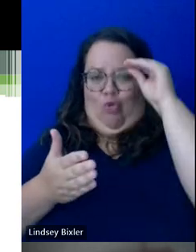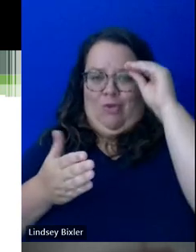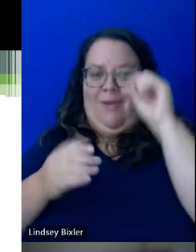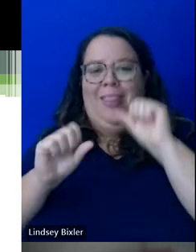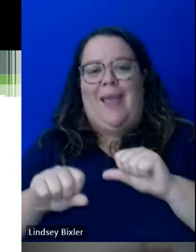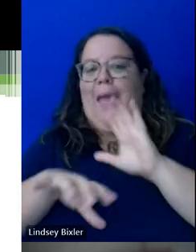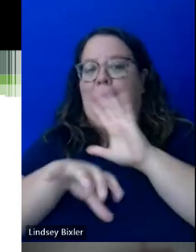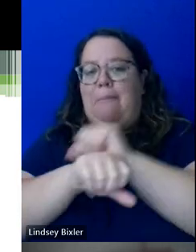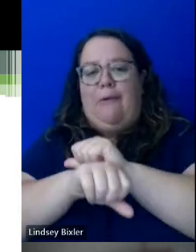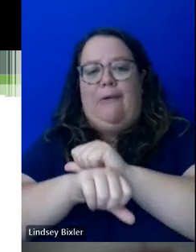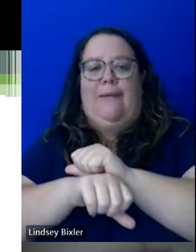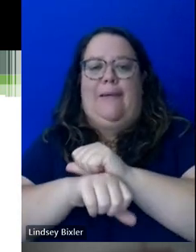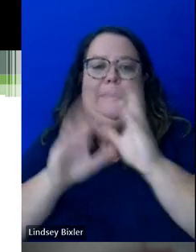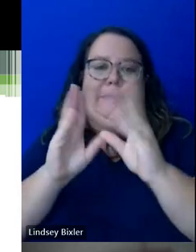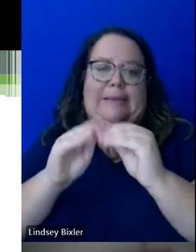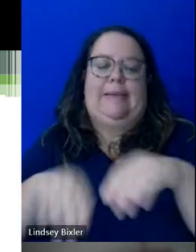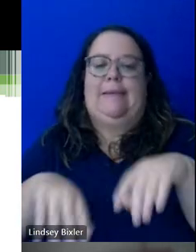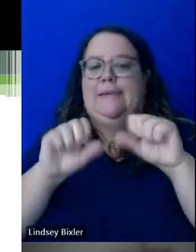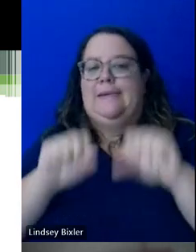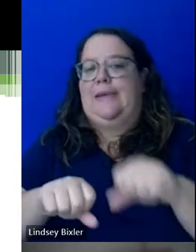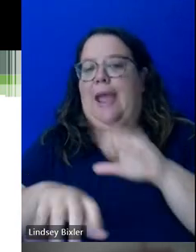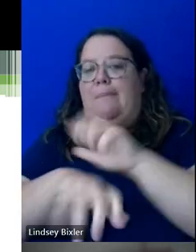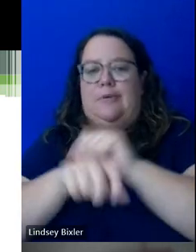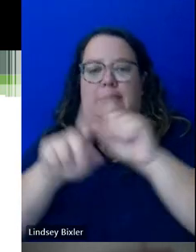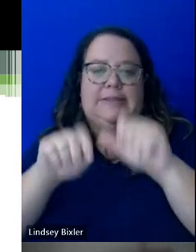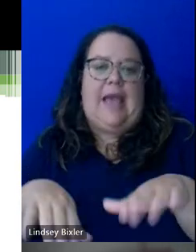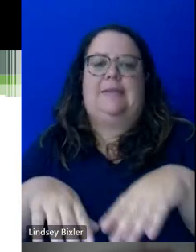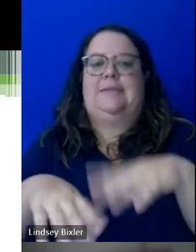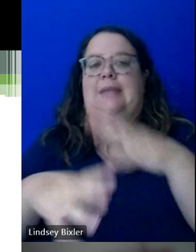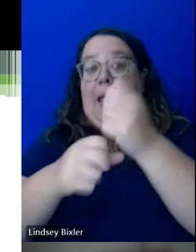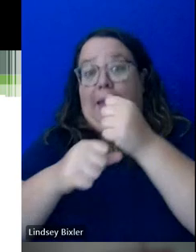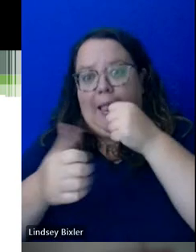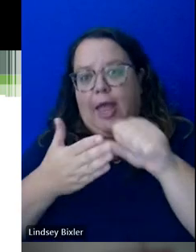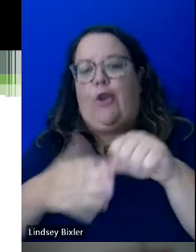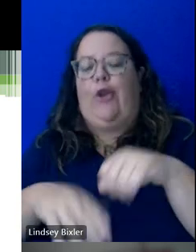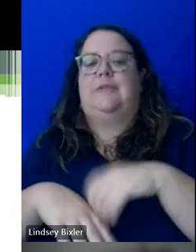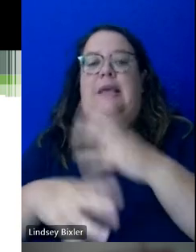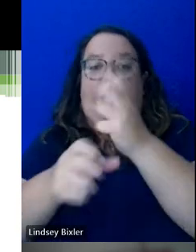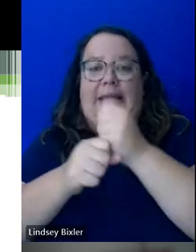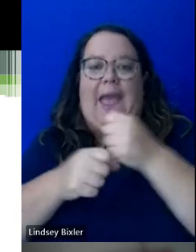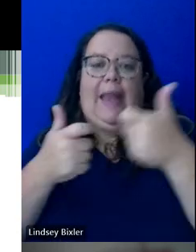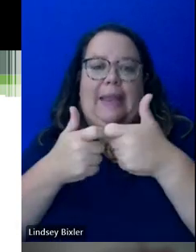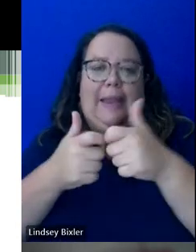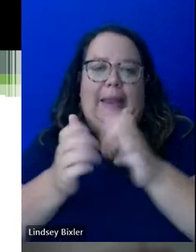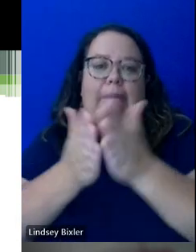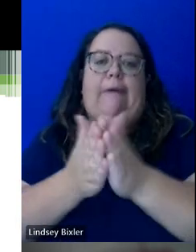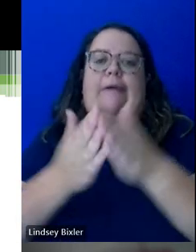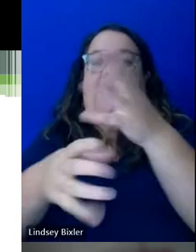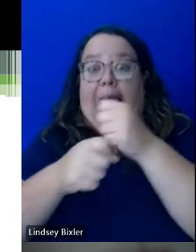schedule tests. They send their letters. They can get their e-books. They can get notes. It's, it's a,